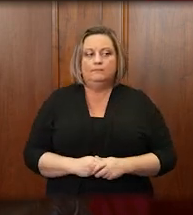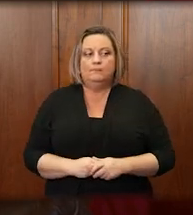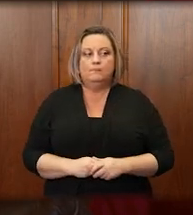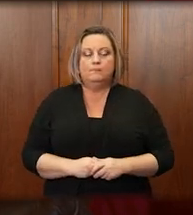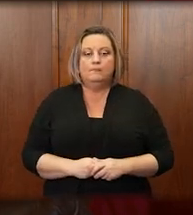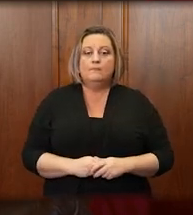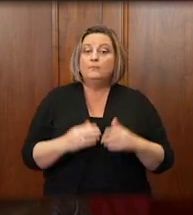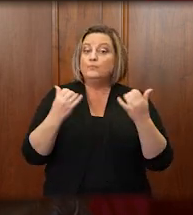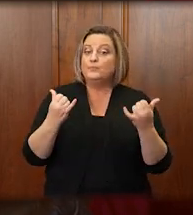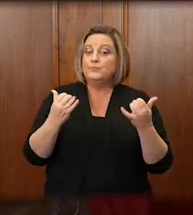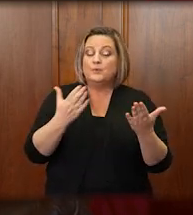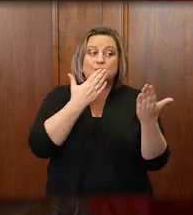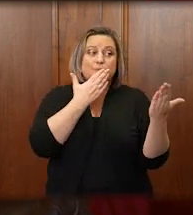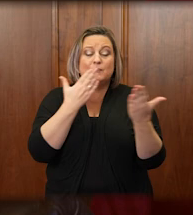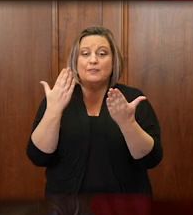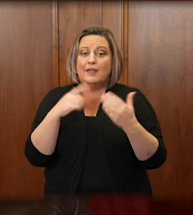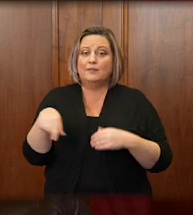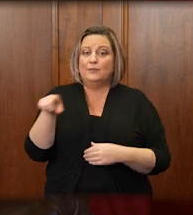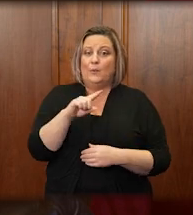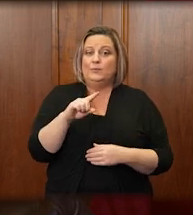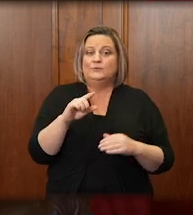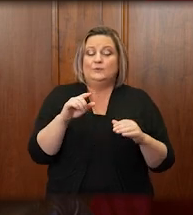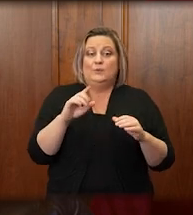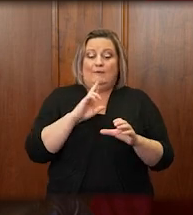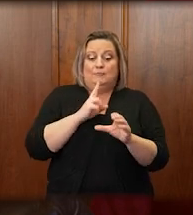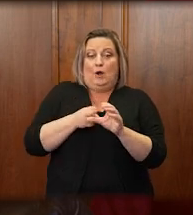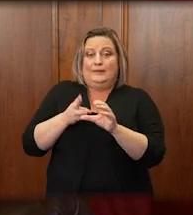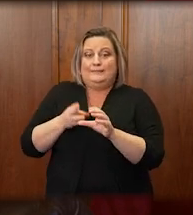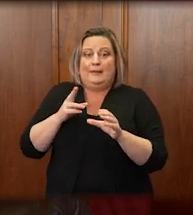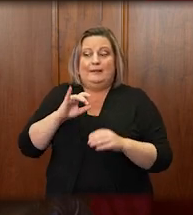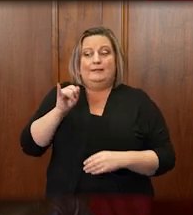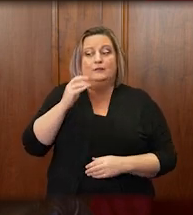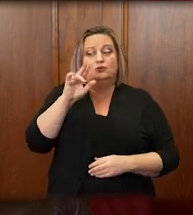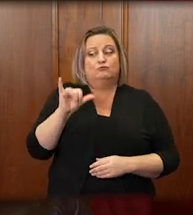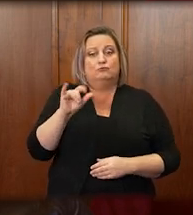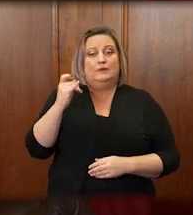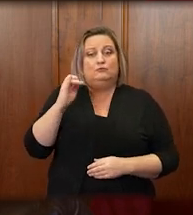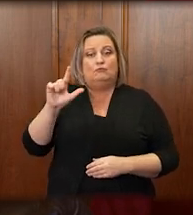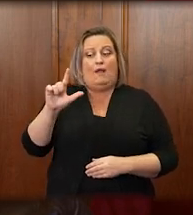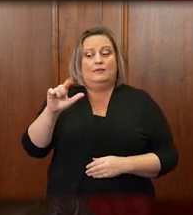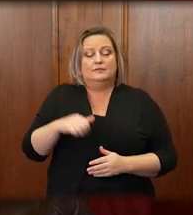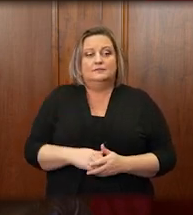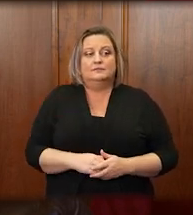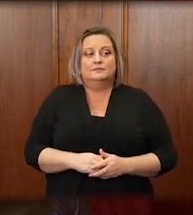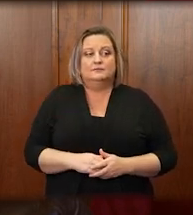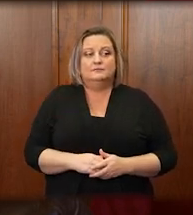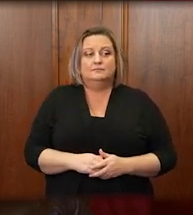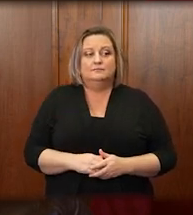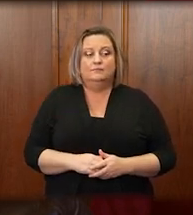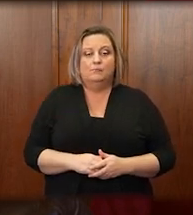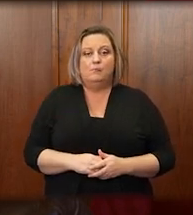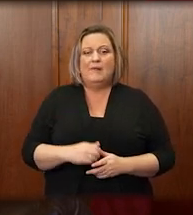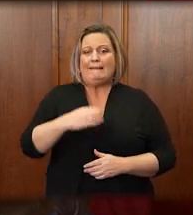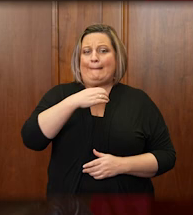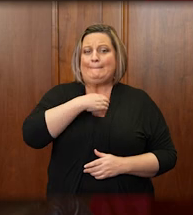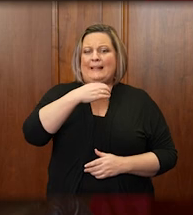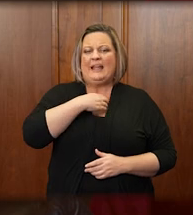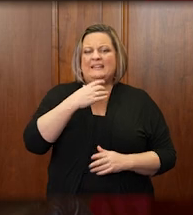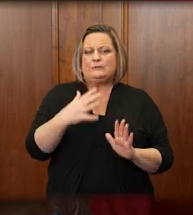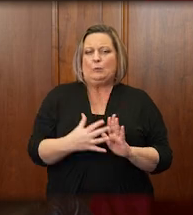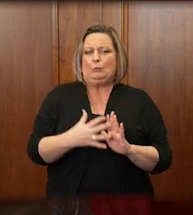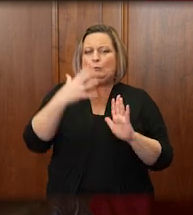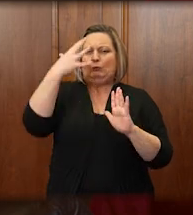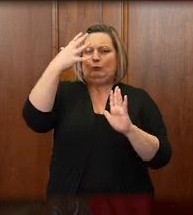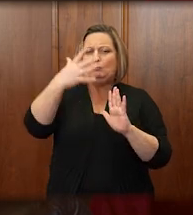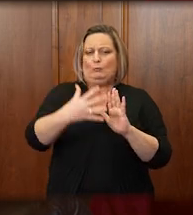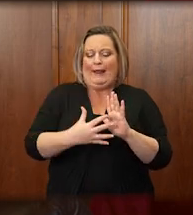citizens who have participated in jury trials during this time. Complaints from either have been rare, although